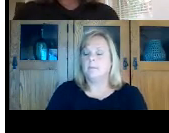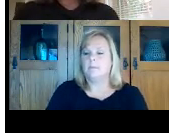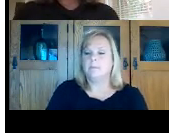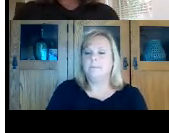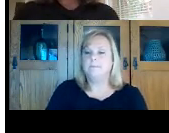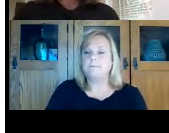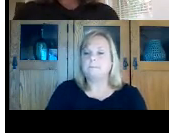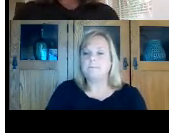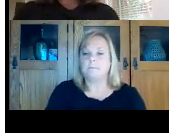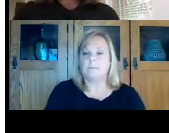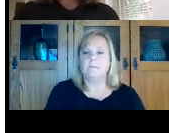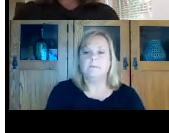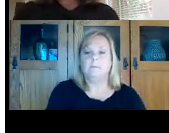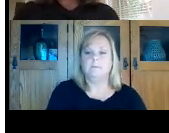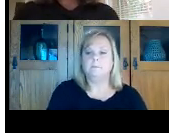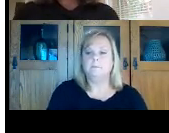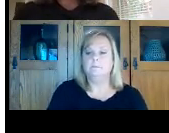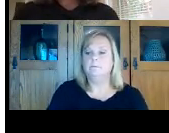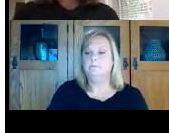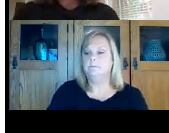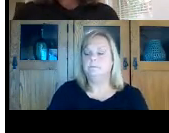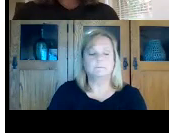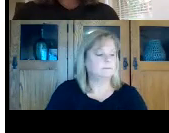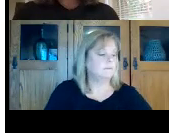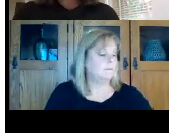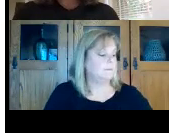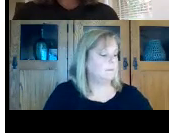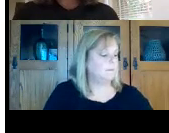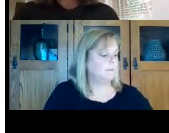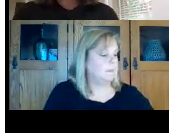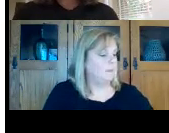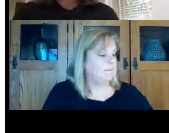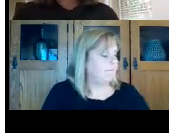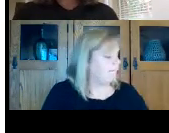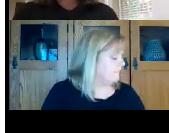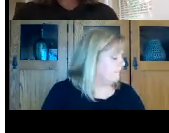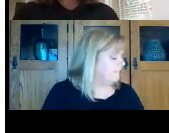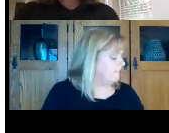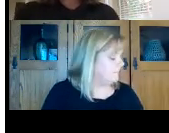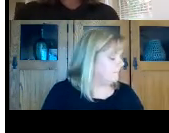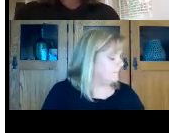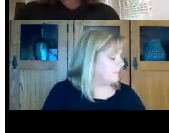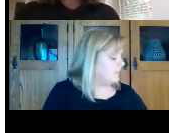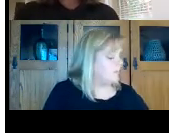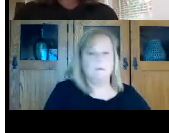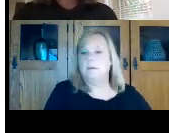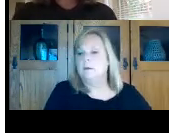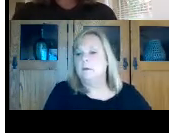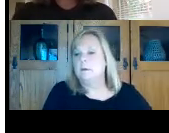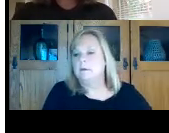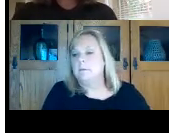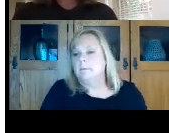and then we had one more question that came in over chat as well